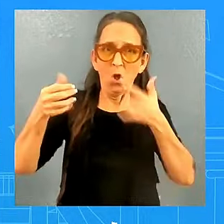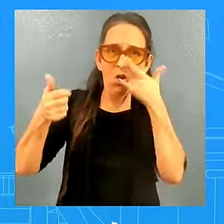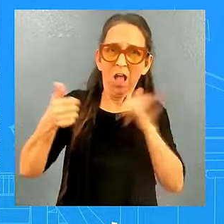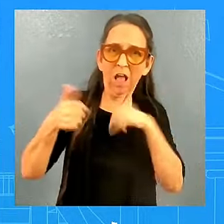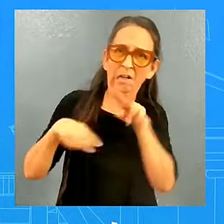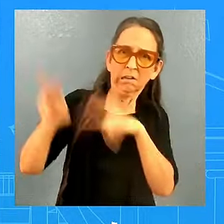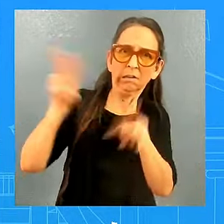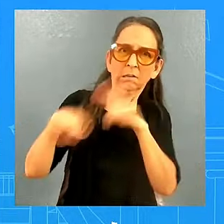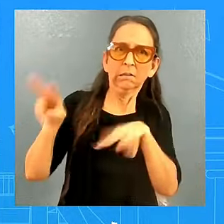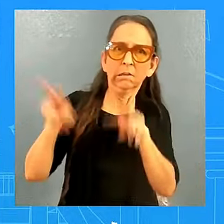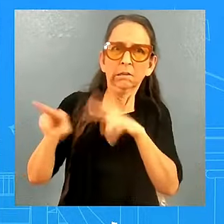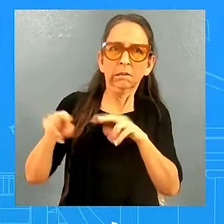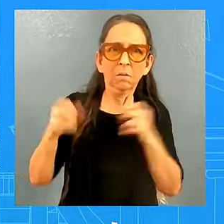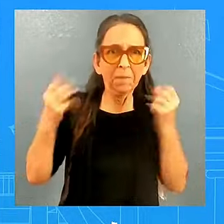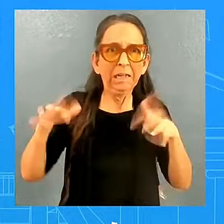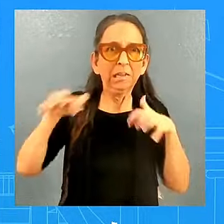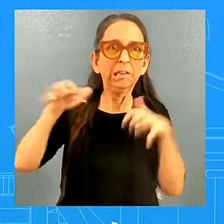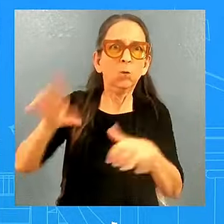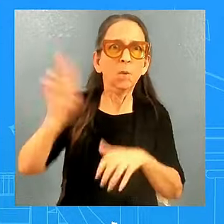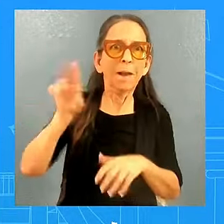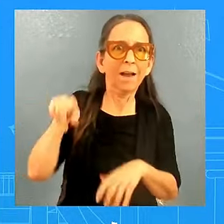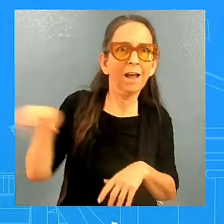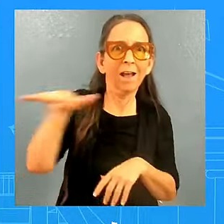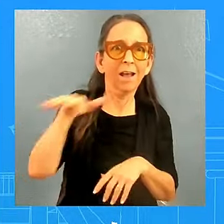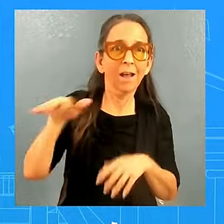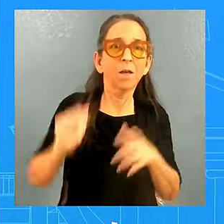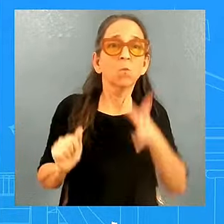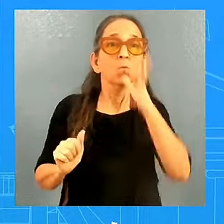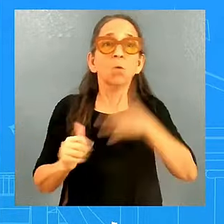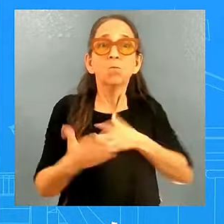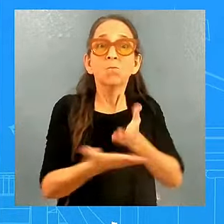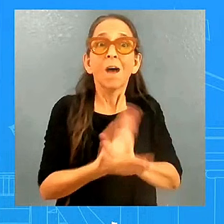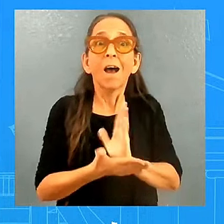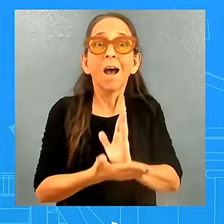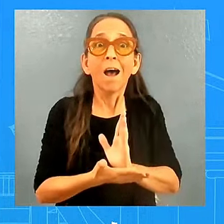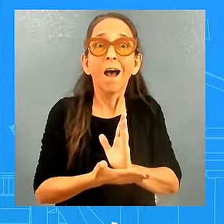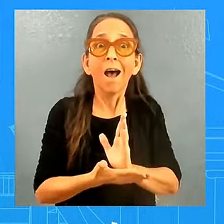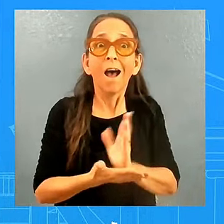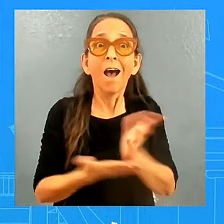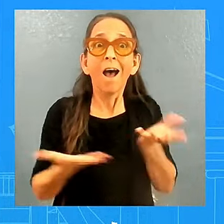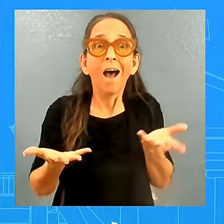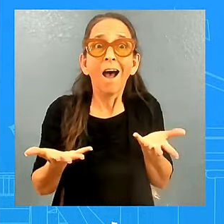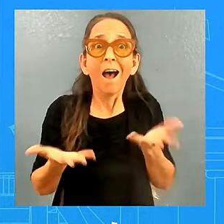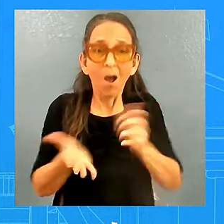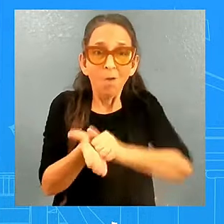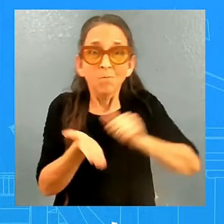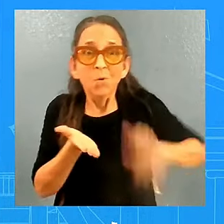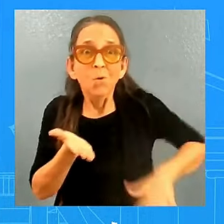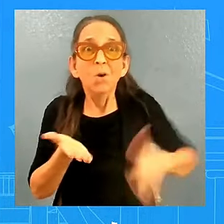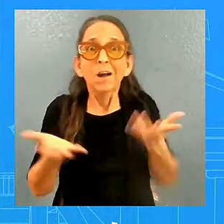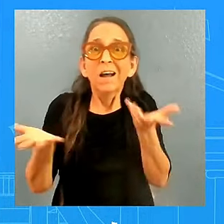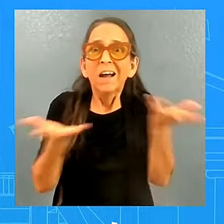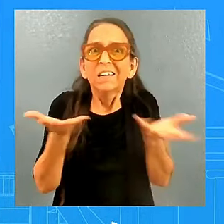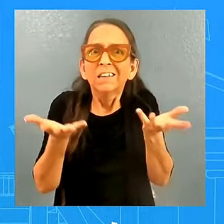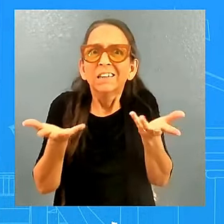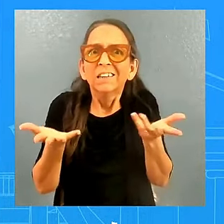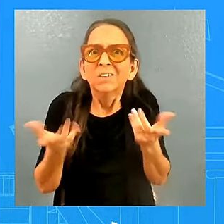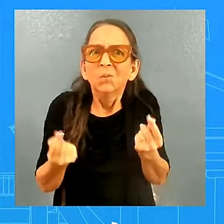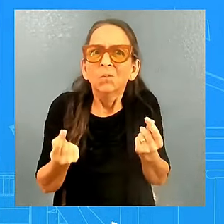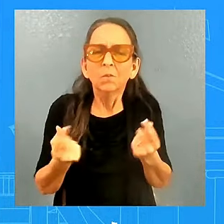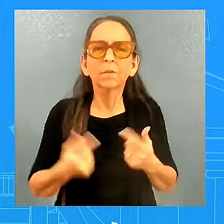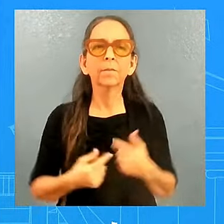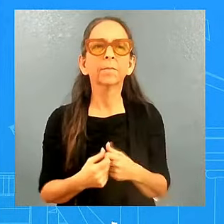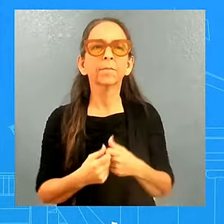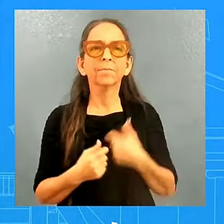for women will be rolled back? I mean, that is something that we have said consistently that we are concerned about. I believe